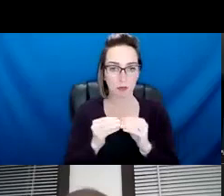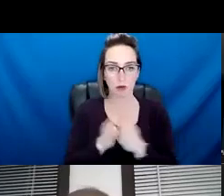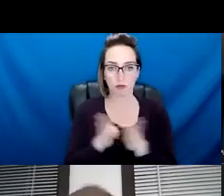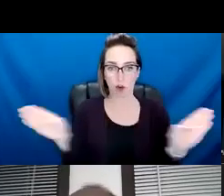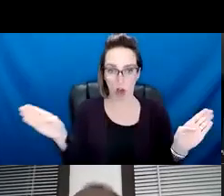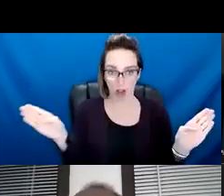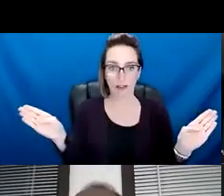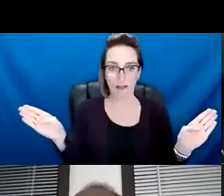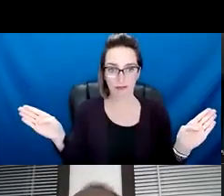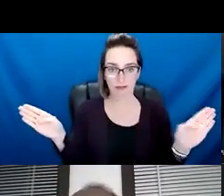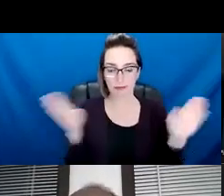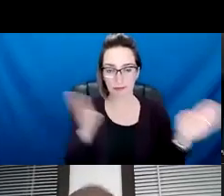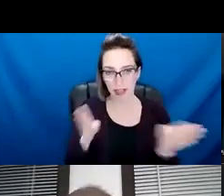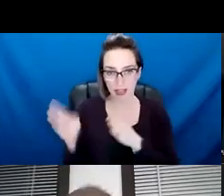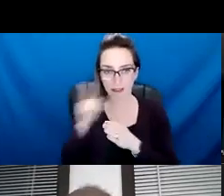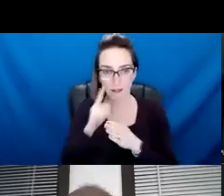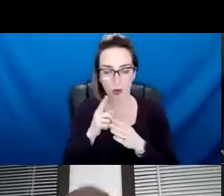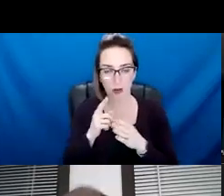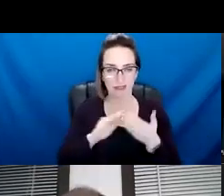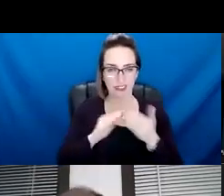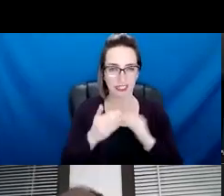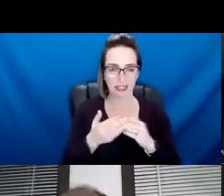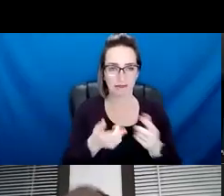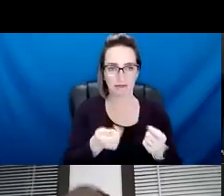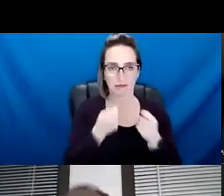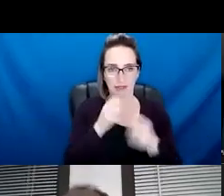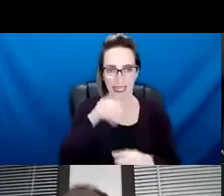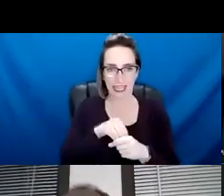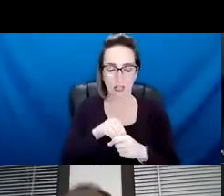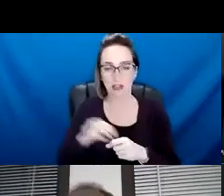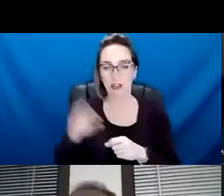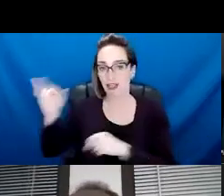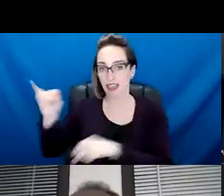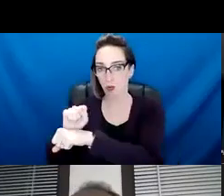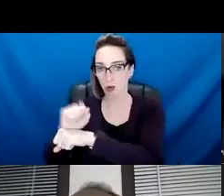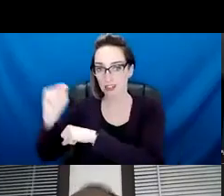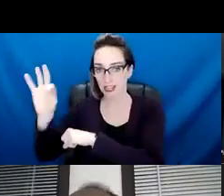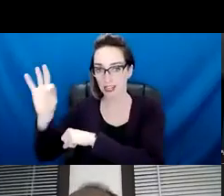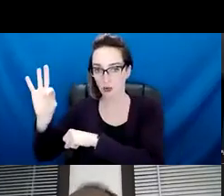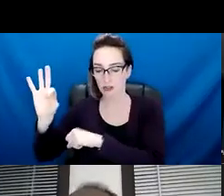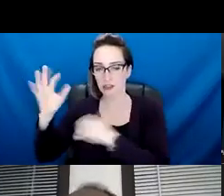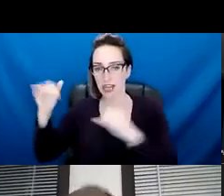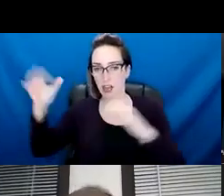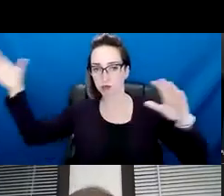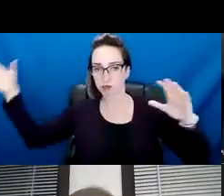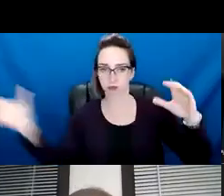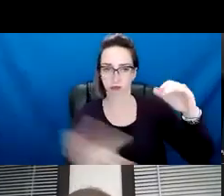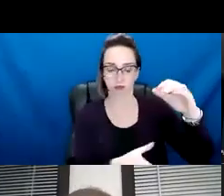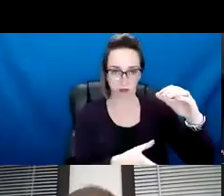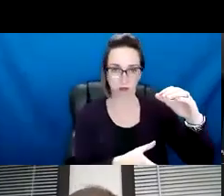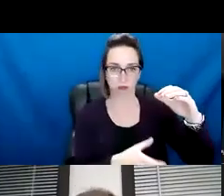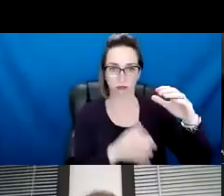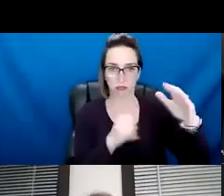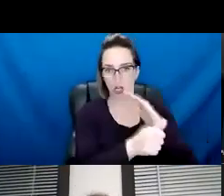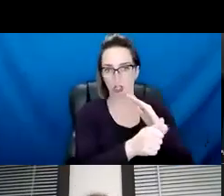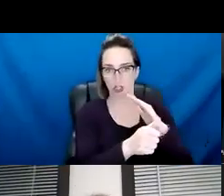engagement plan, um, we have just folded that work, um, with the community, um, into our plans